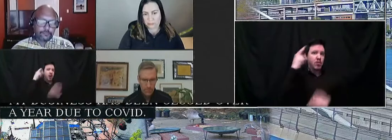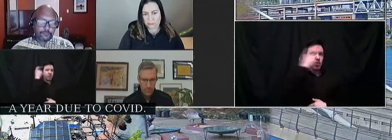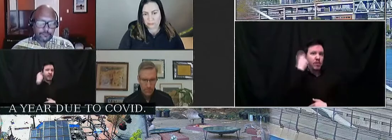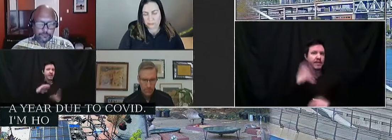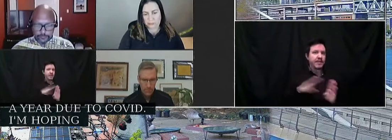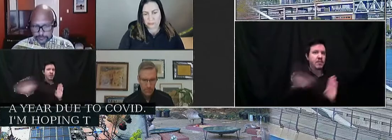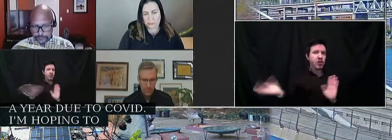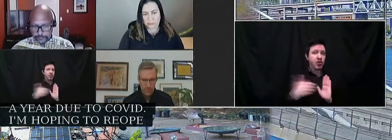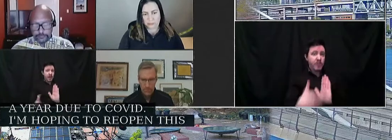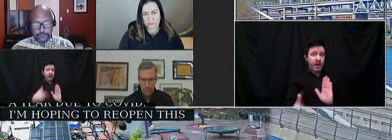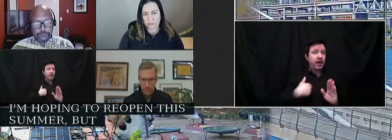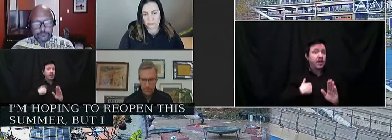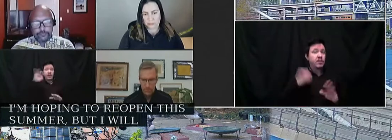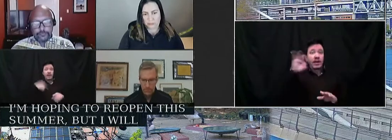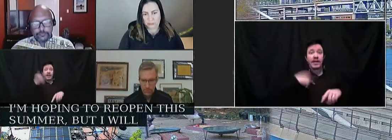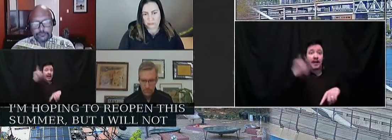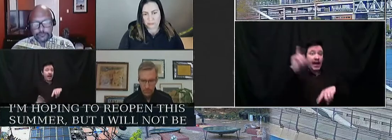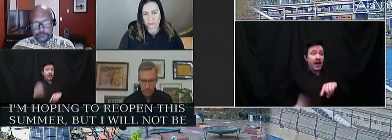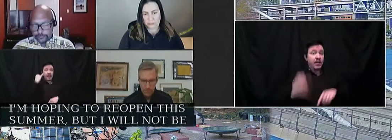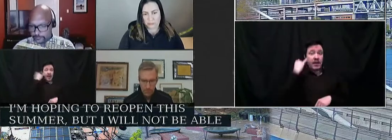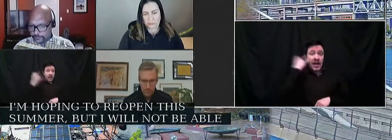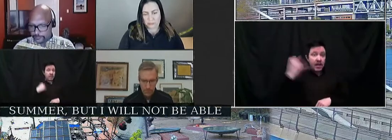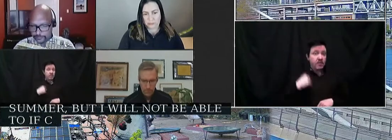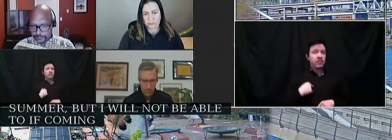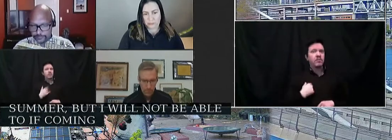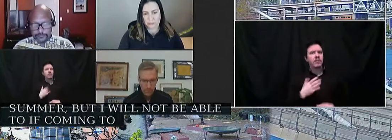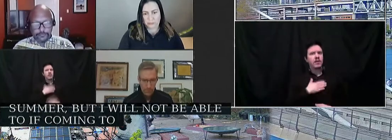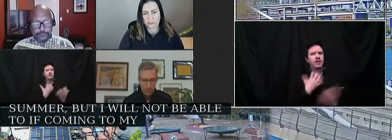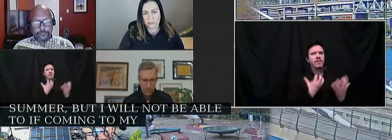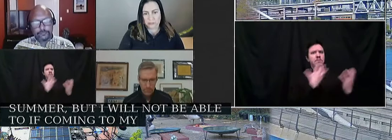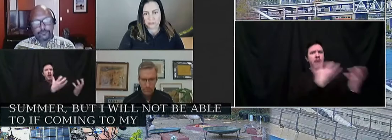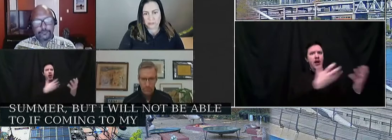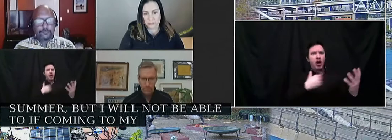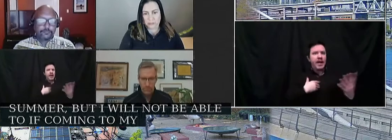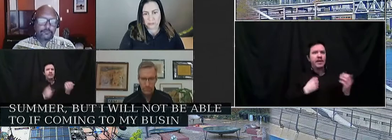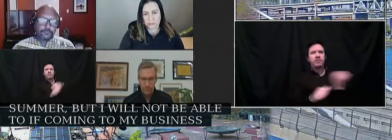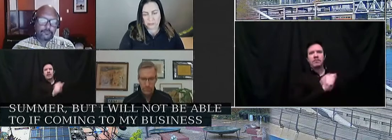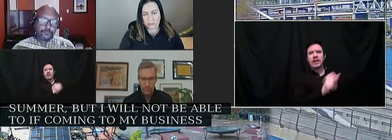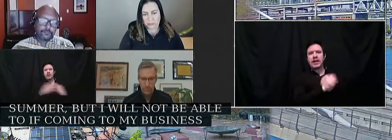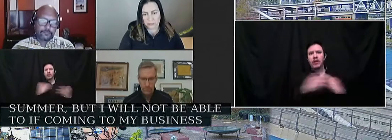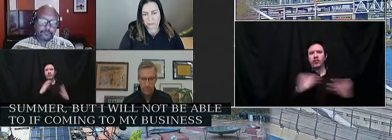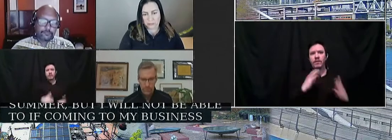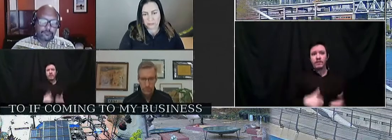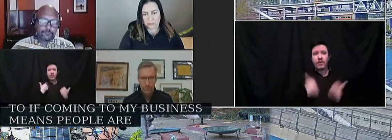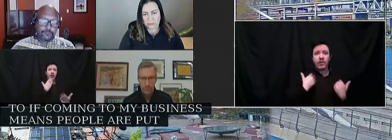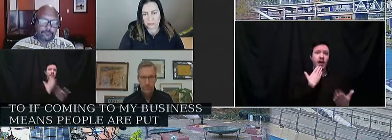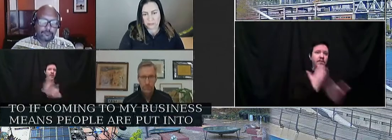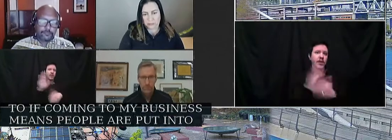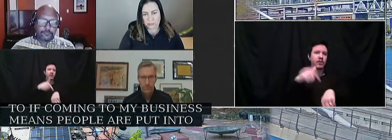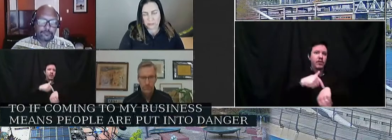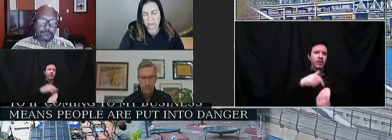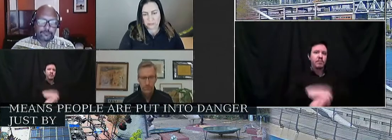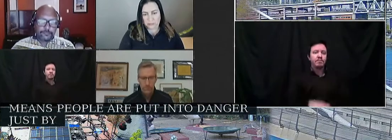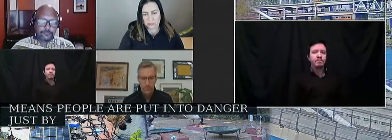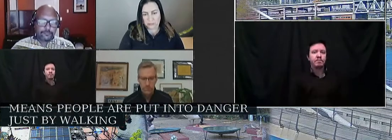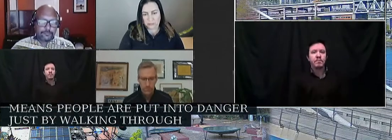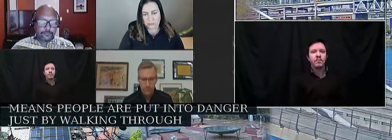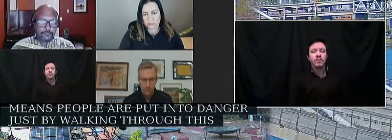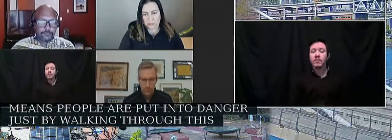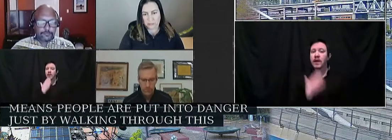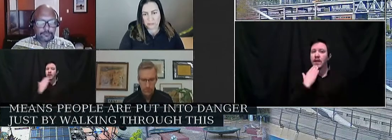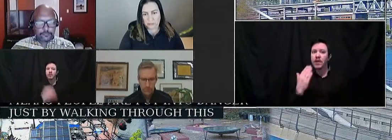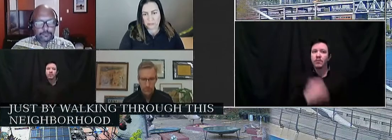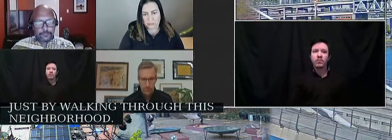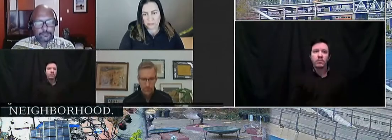but I will not be able to if coming to my business means people are put in danger just by walking through this neighborhood. Thank you for your time. Thank you.